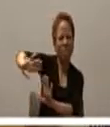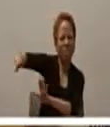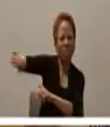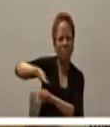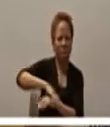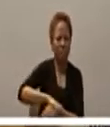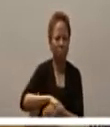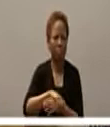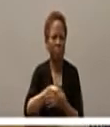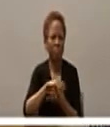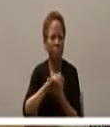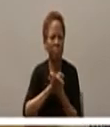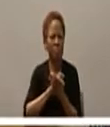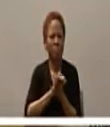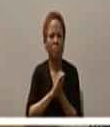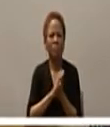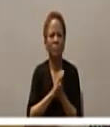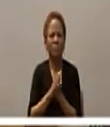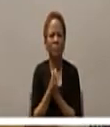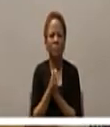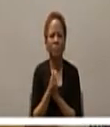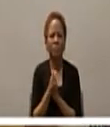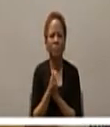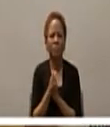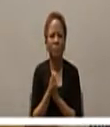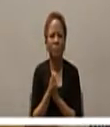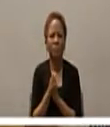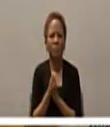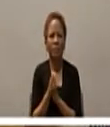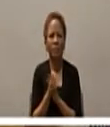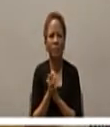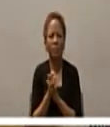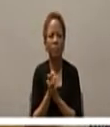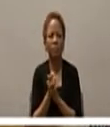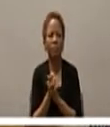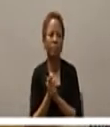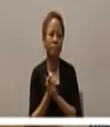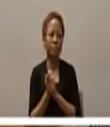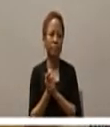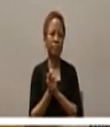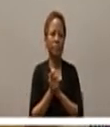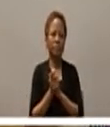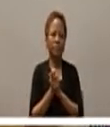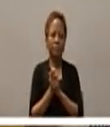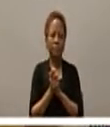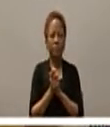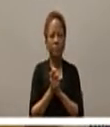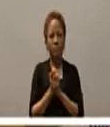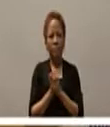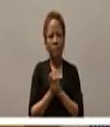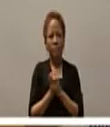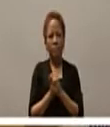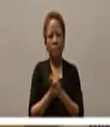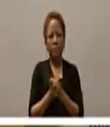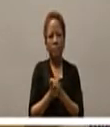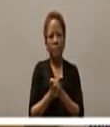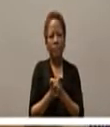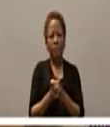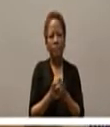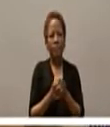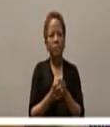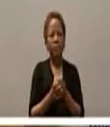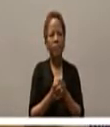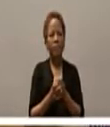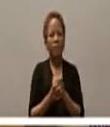and and if they really wanted to burden the survivors even as weak as they might